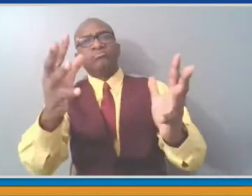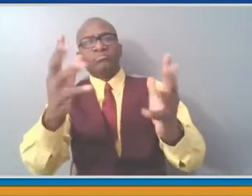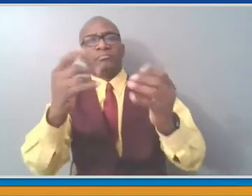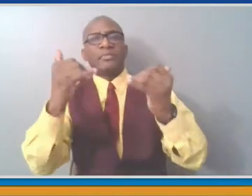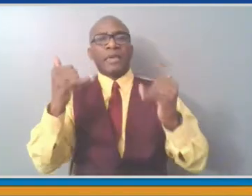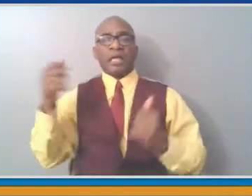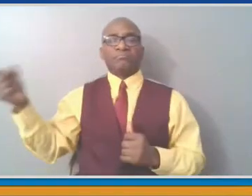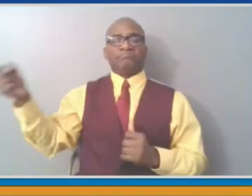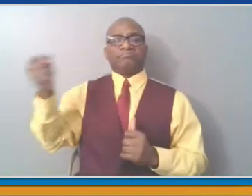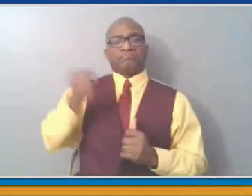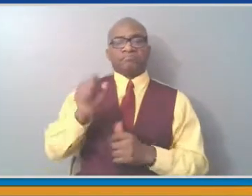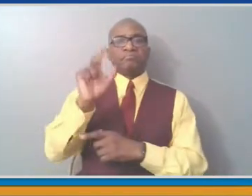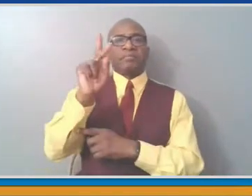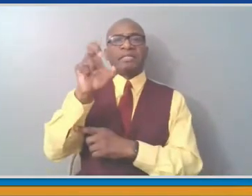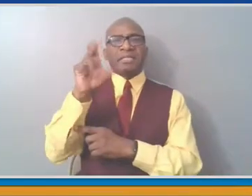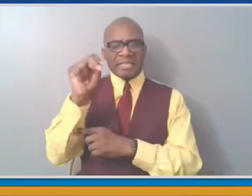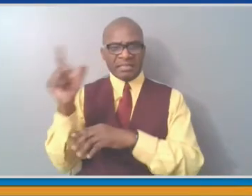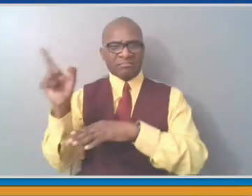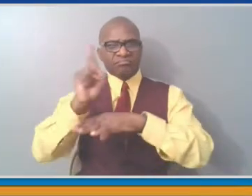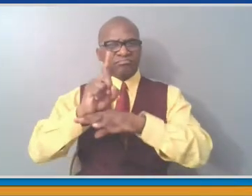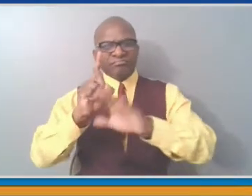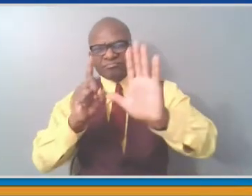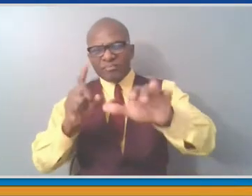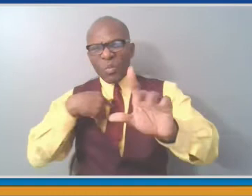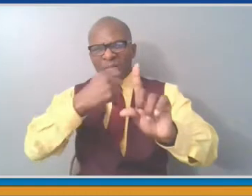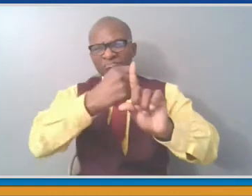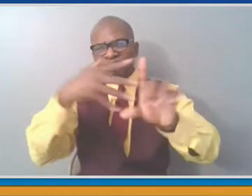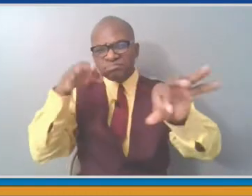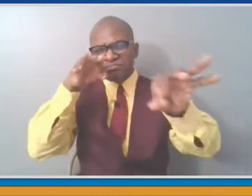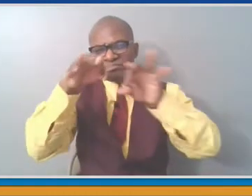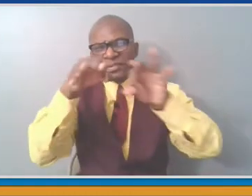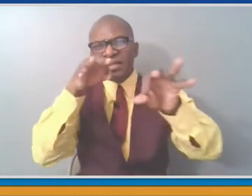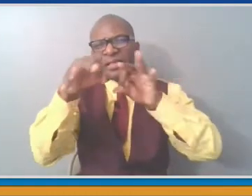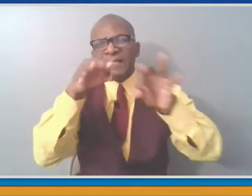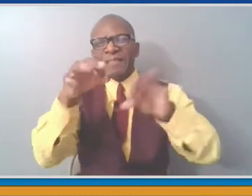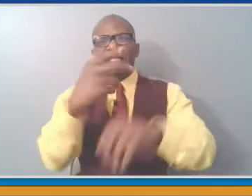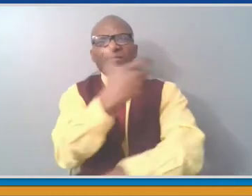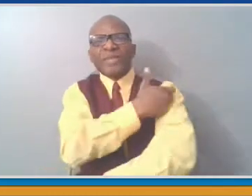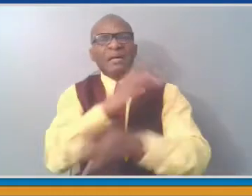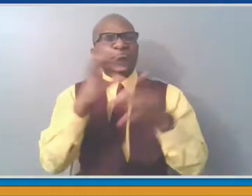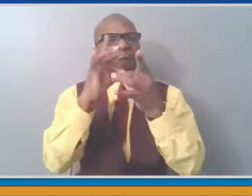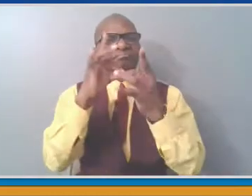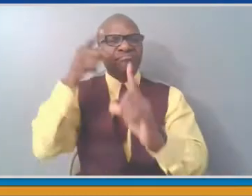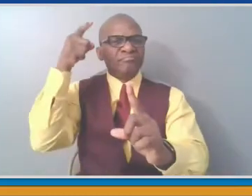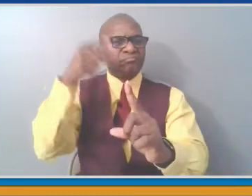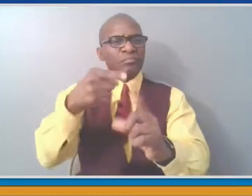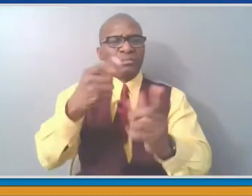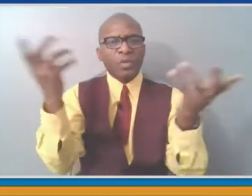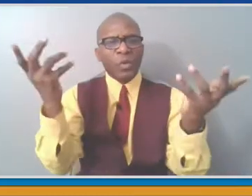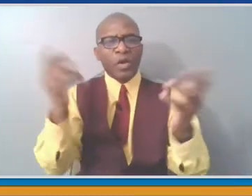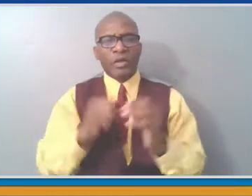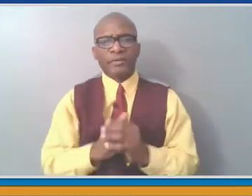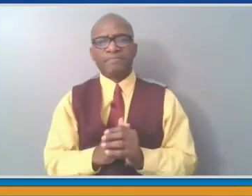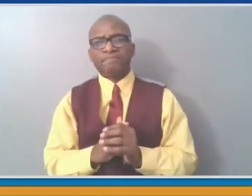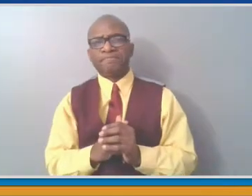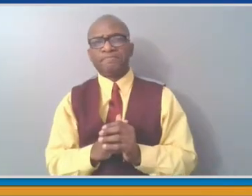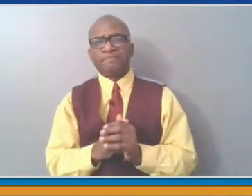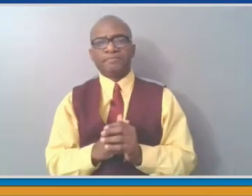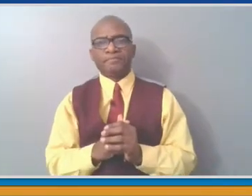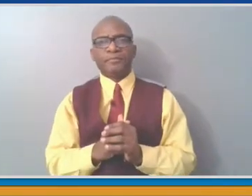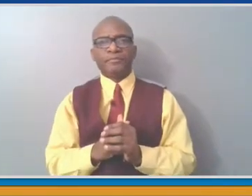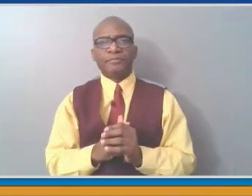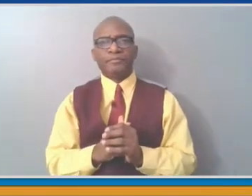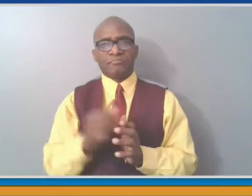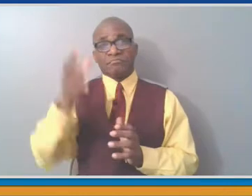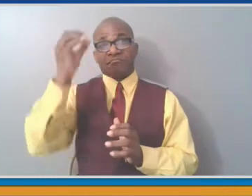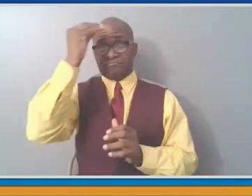Thanks, George. And as the County Executive just pointed out, the Johnson & Johnson vaccine continues to be on